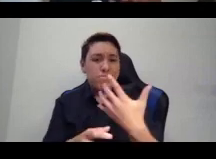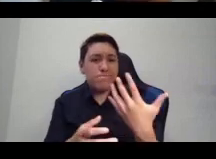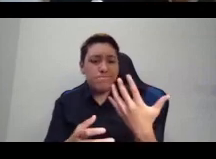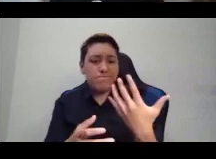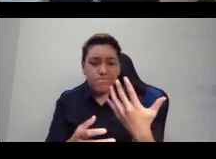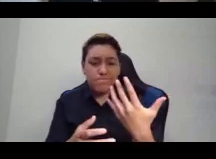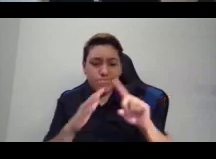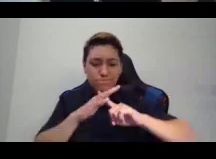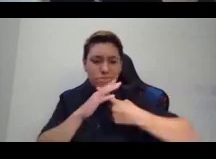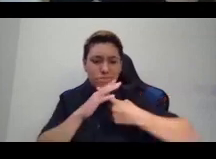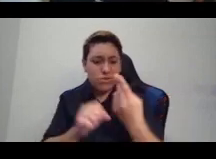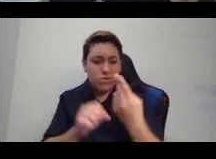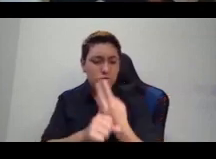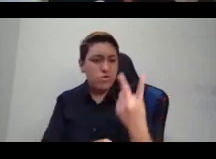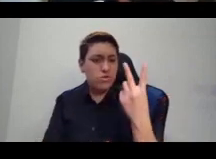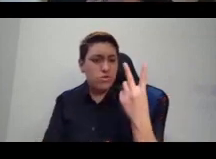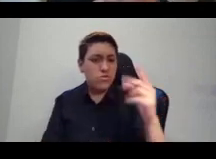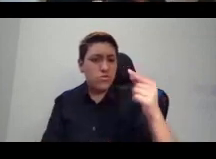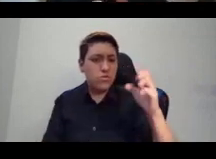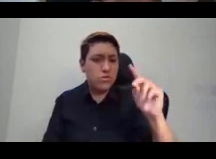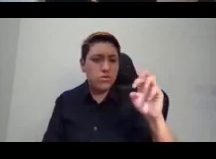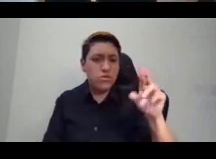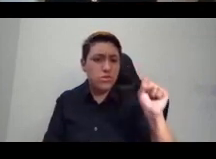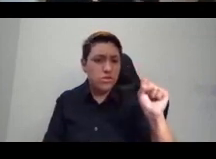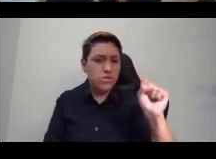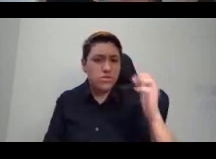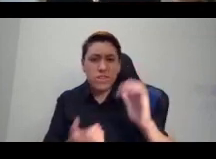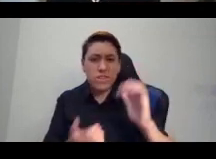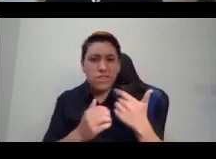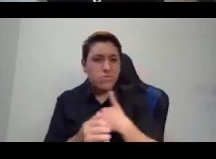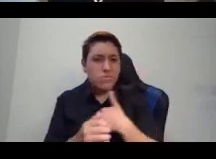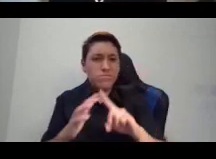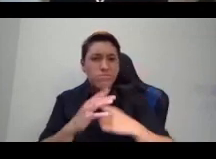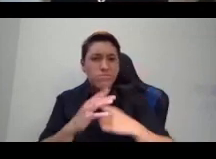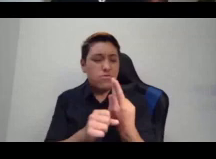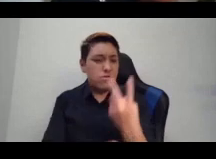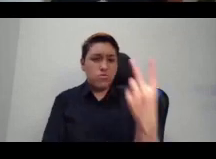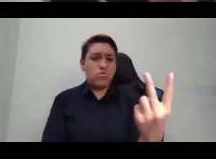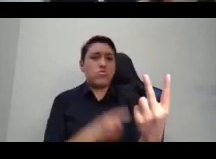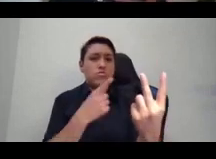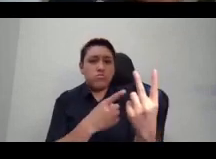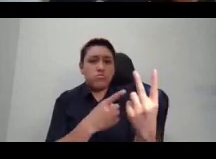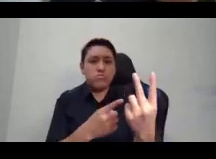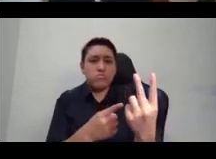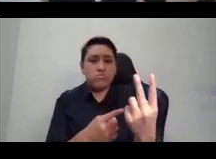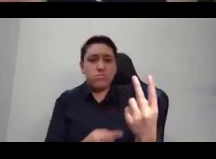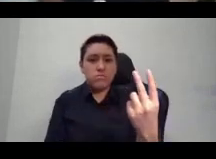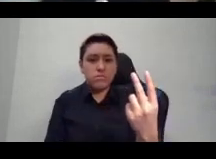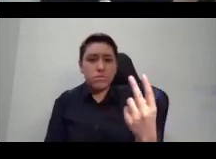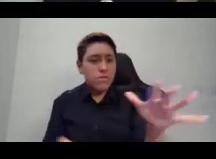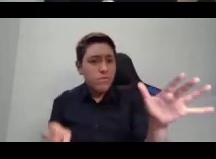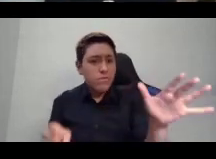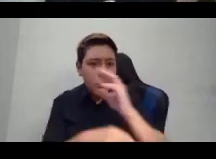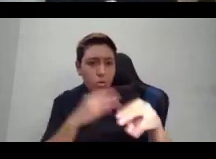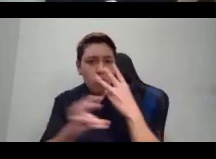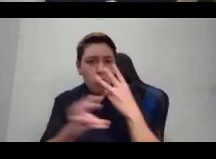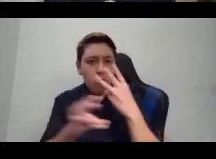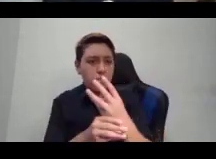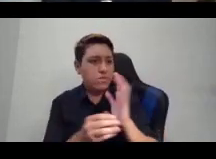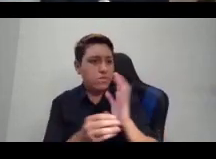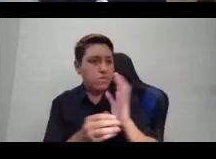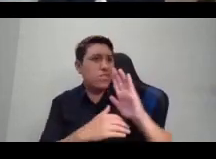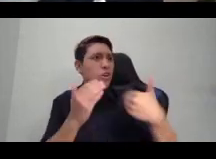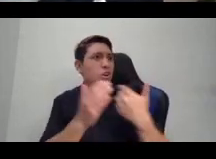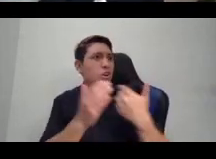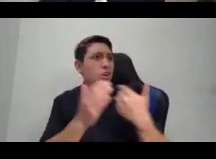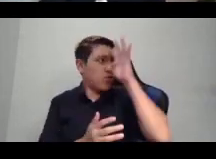have to ask the question, how did the entire world supposedly get the same number when it came to the diversity